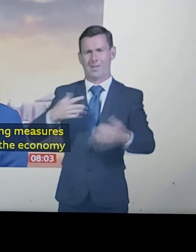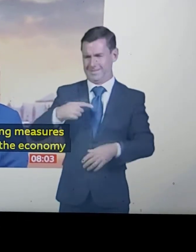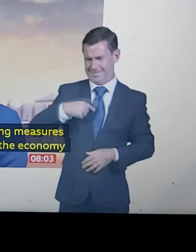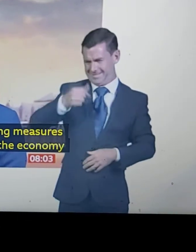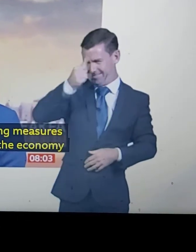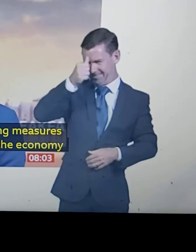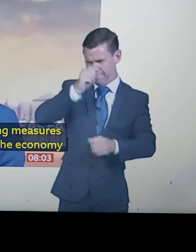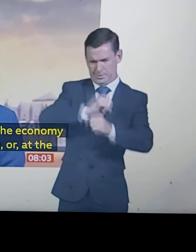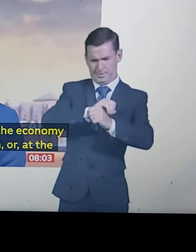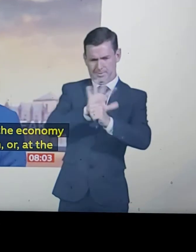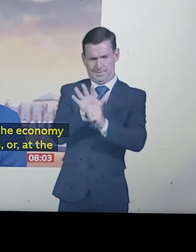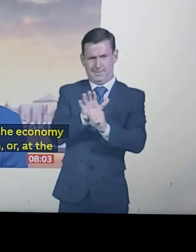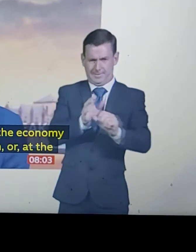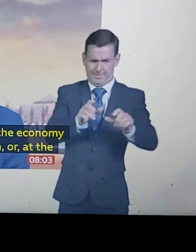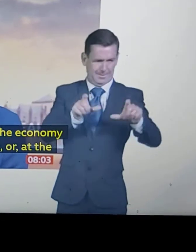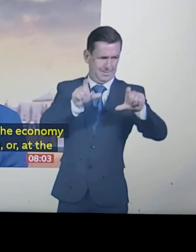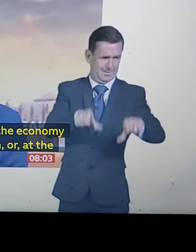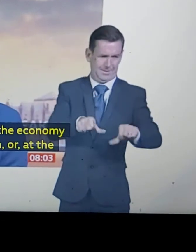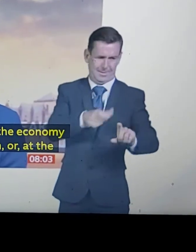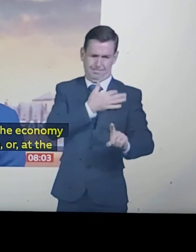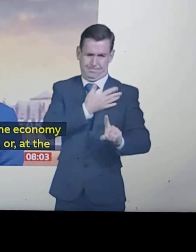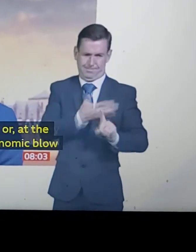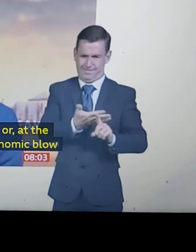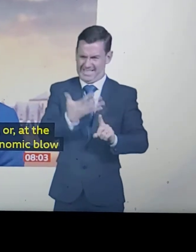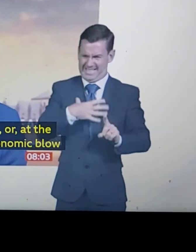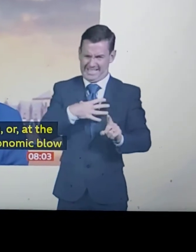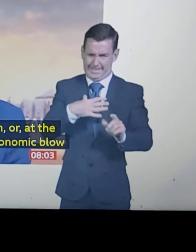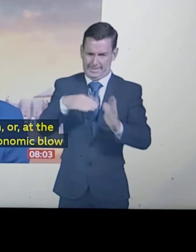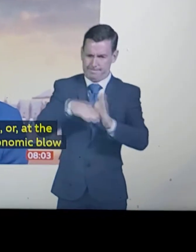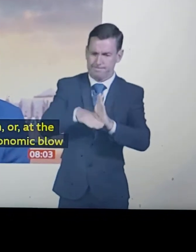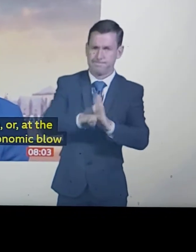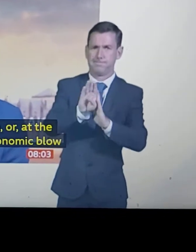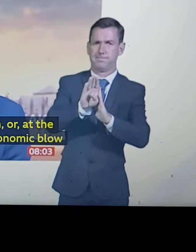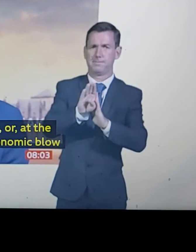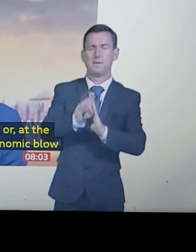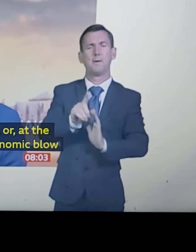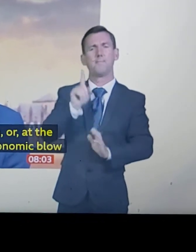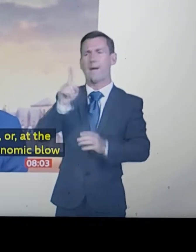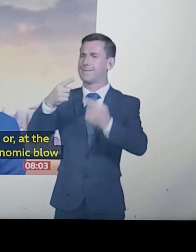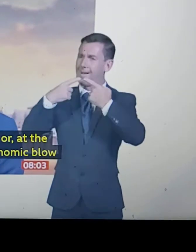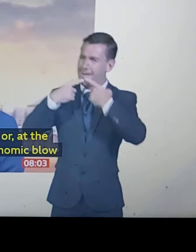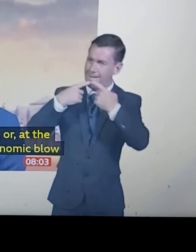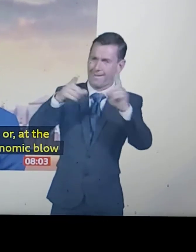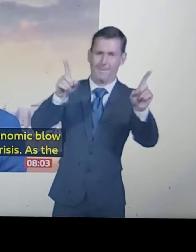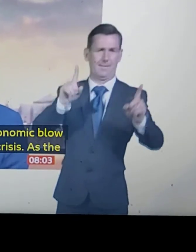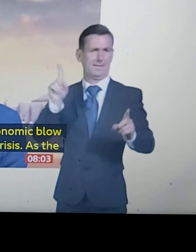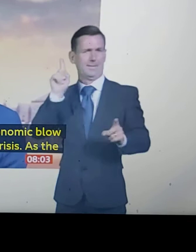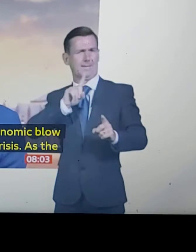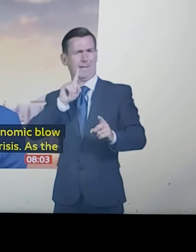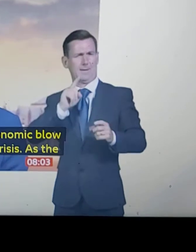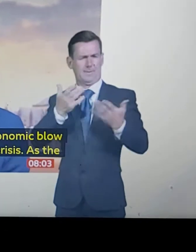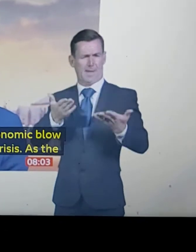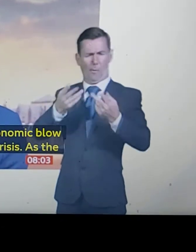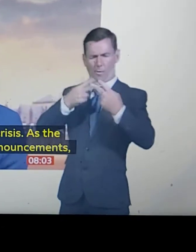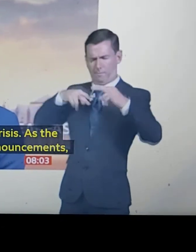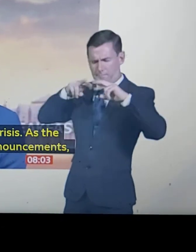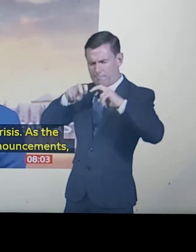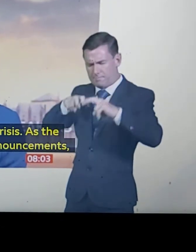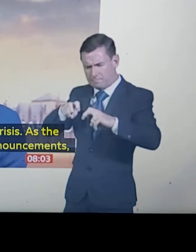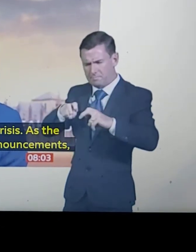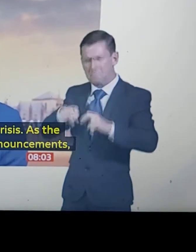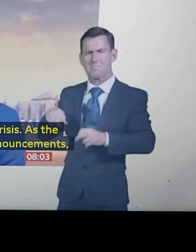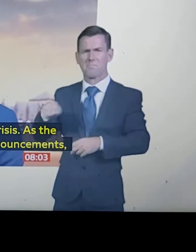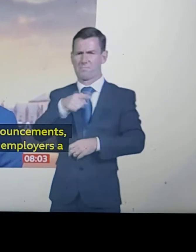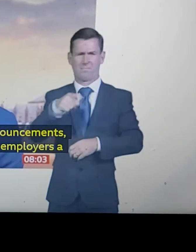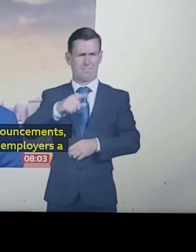crisis. But as the dust settles on those announcements, and among them to give employers a bonus to keep furloughed staff on